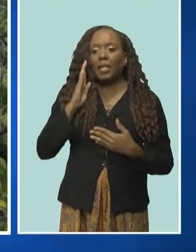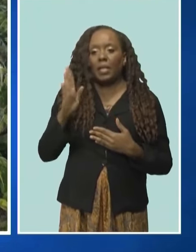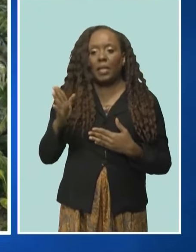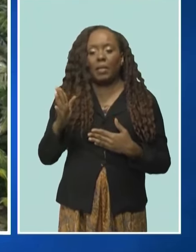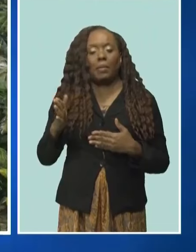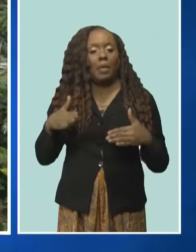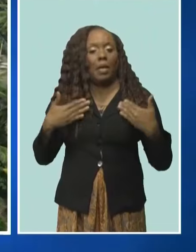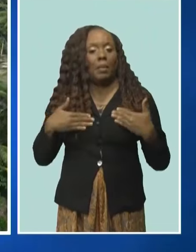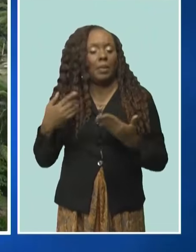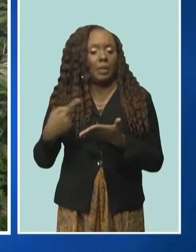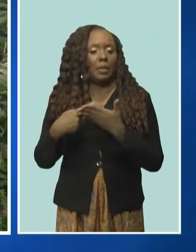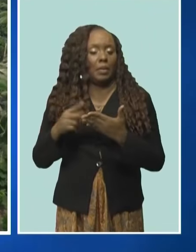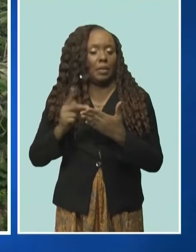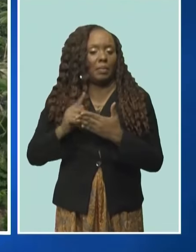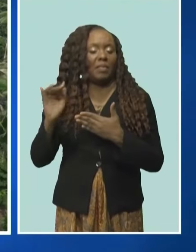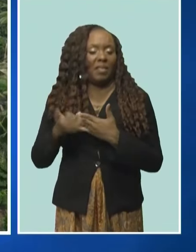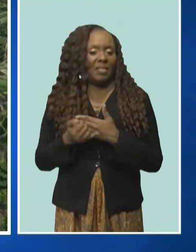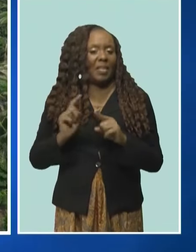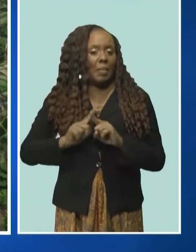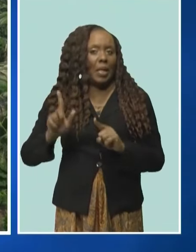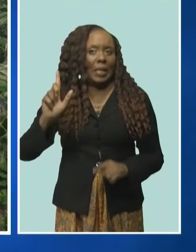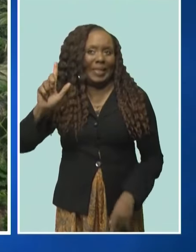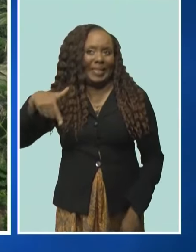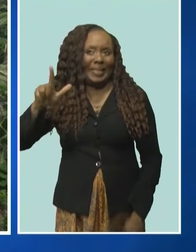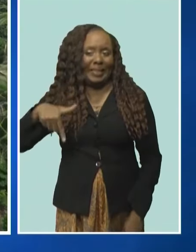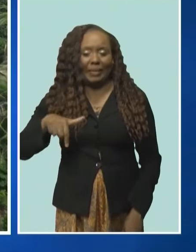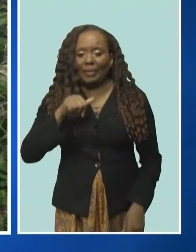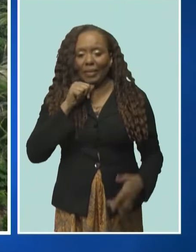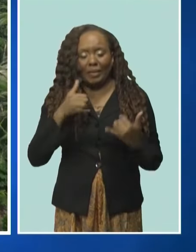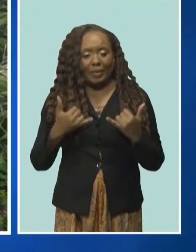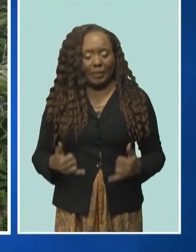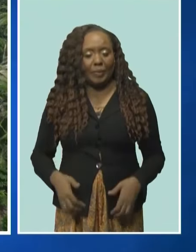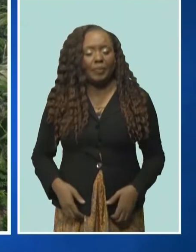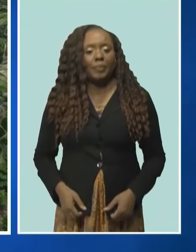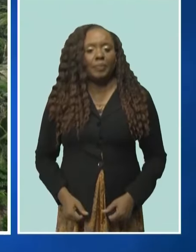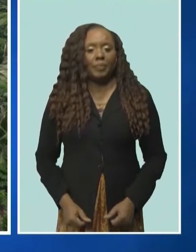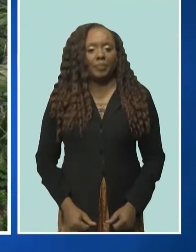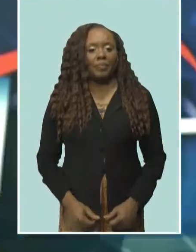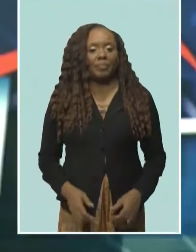some point in time. Crystal Hoyt, CBT News.